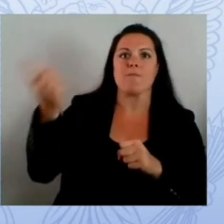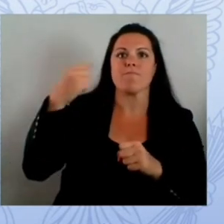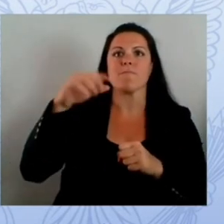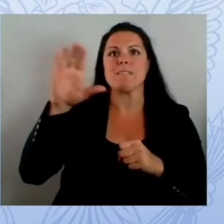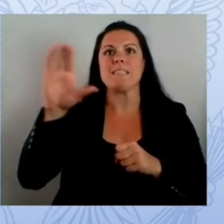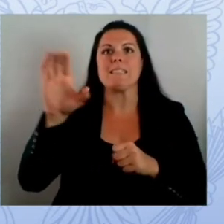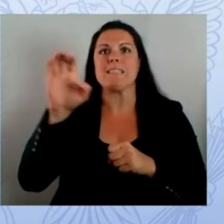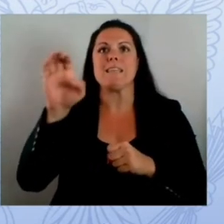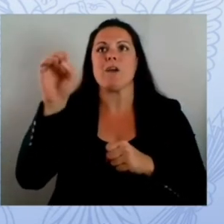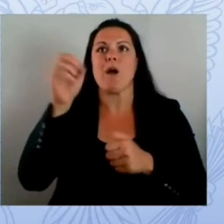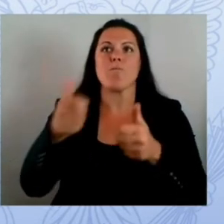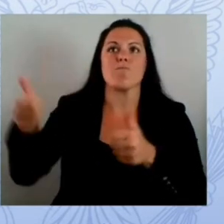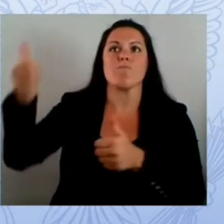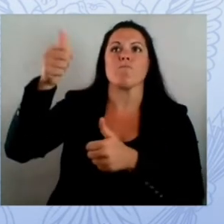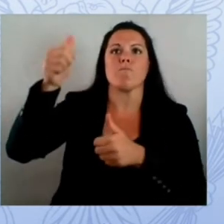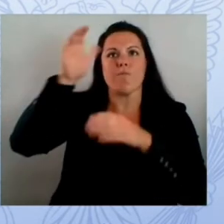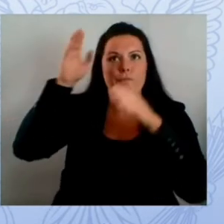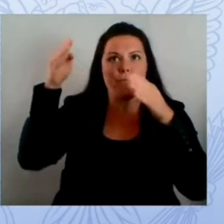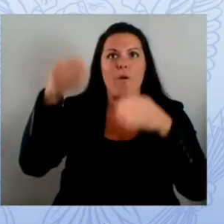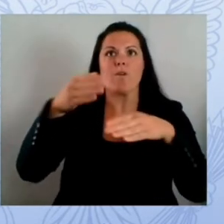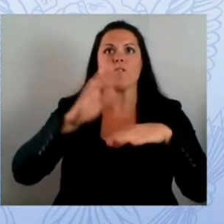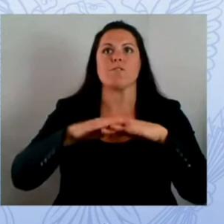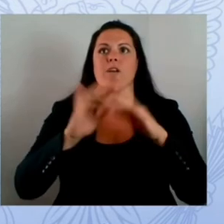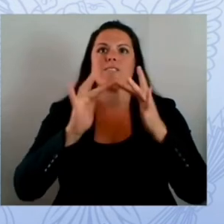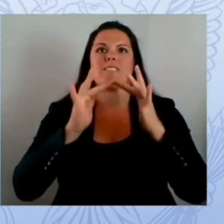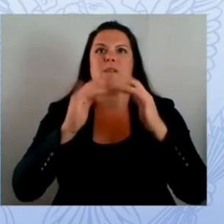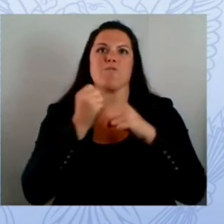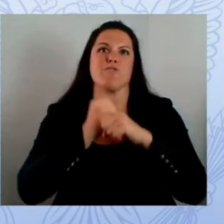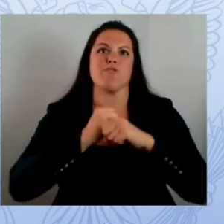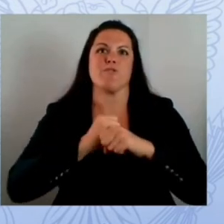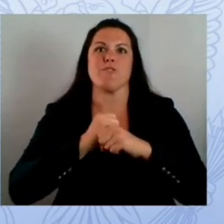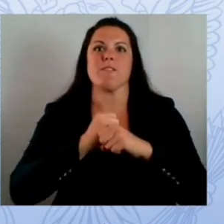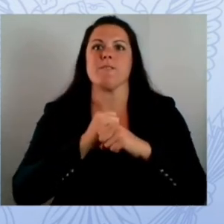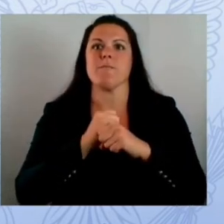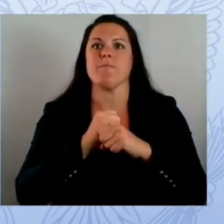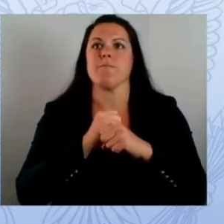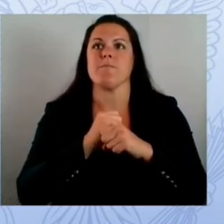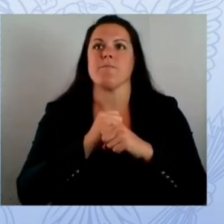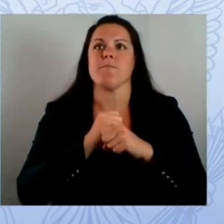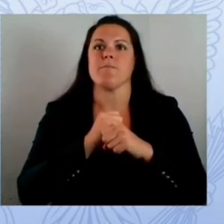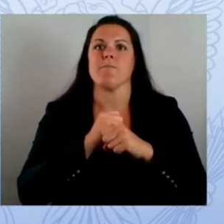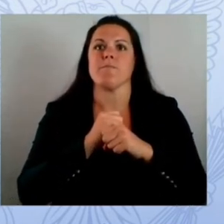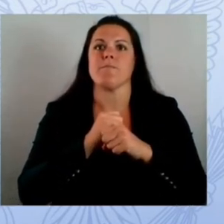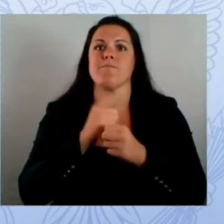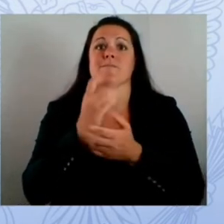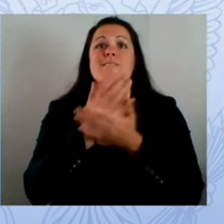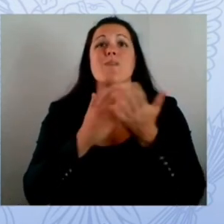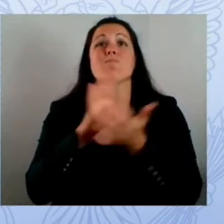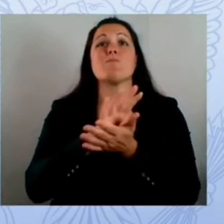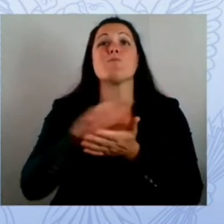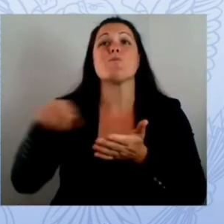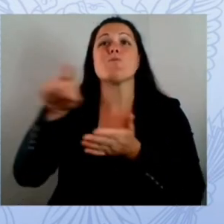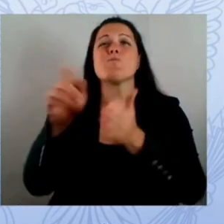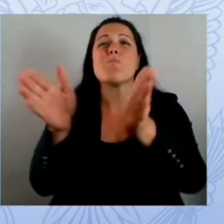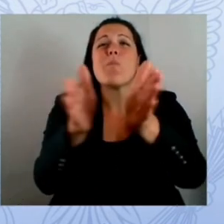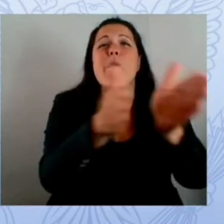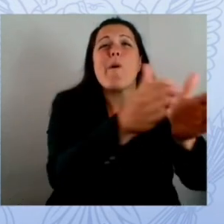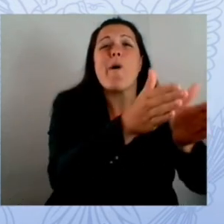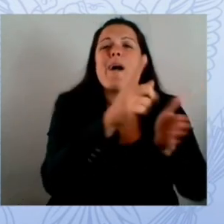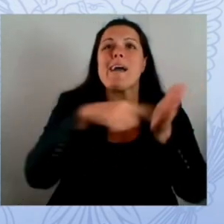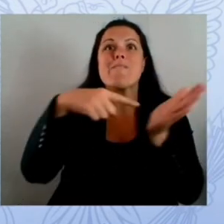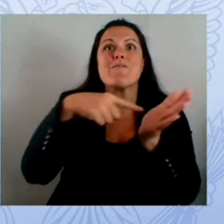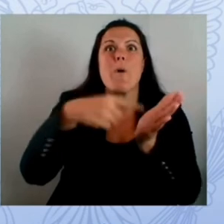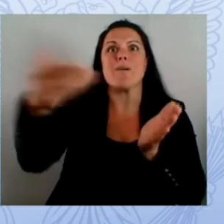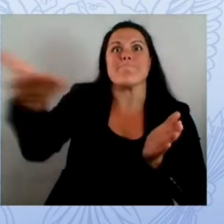cso rely on larger districts on consortia on associations to share the cost of that type of